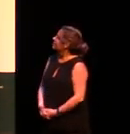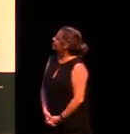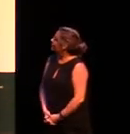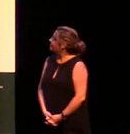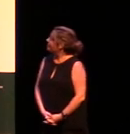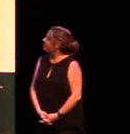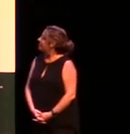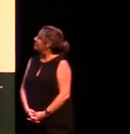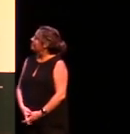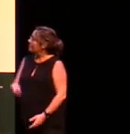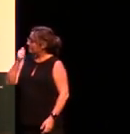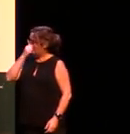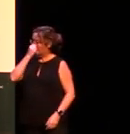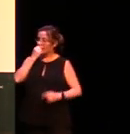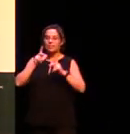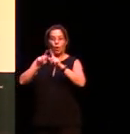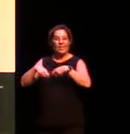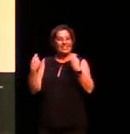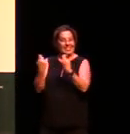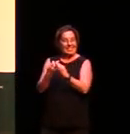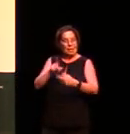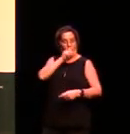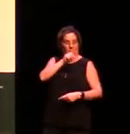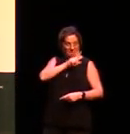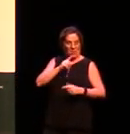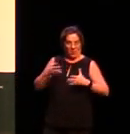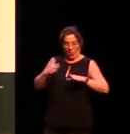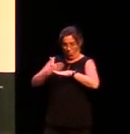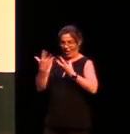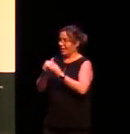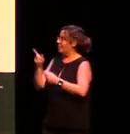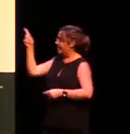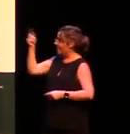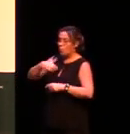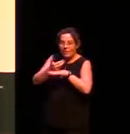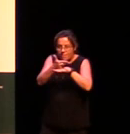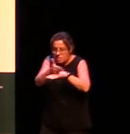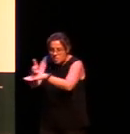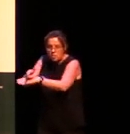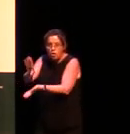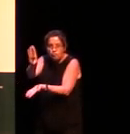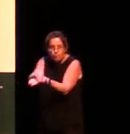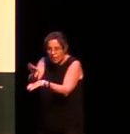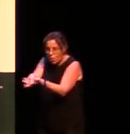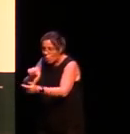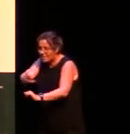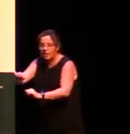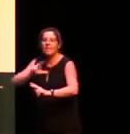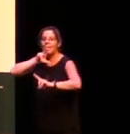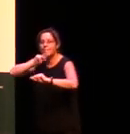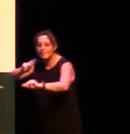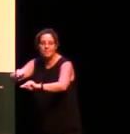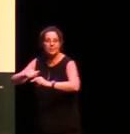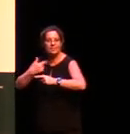there's a team of people doing this we've recorded Murimpatta acquiring